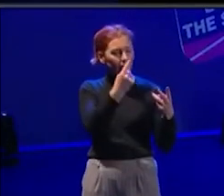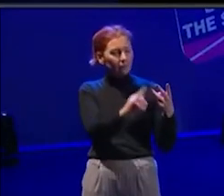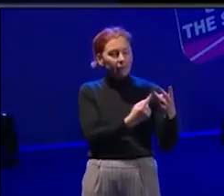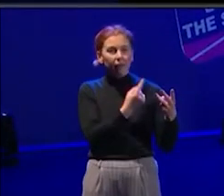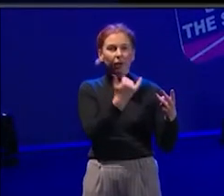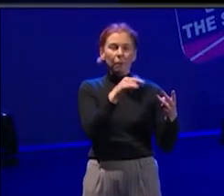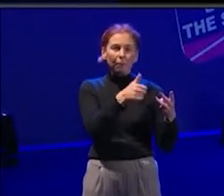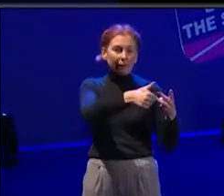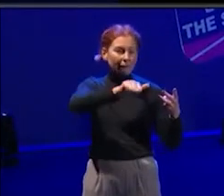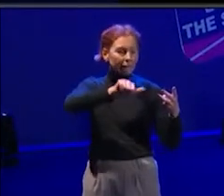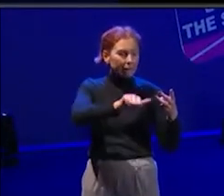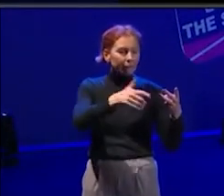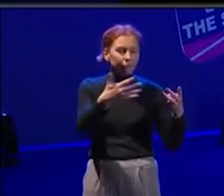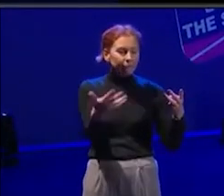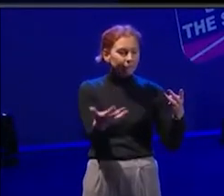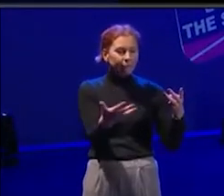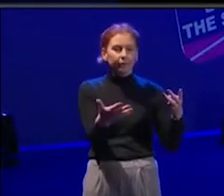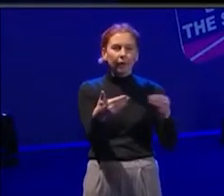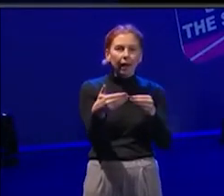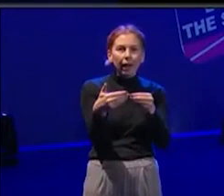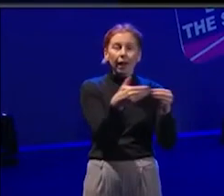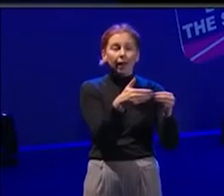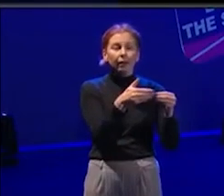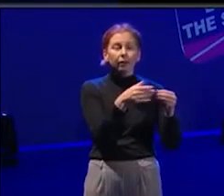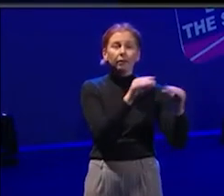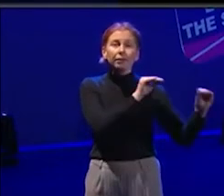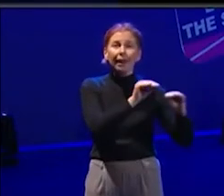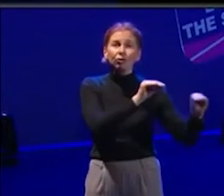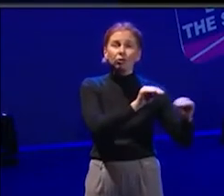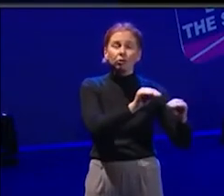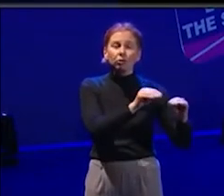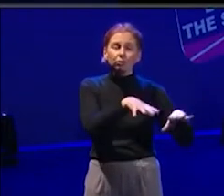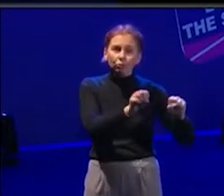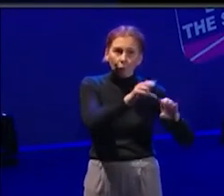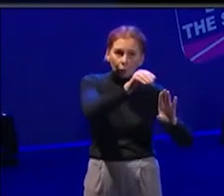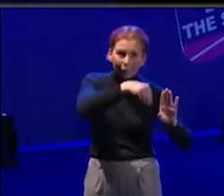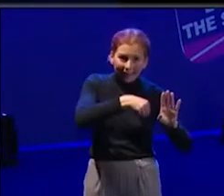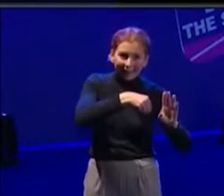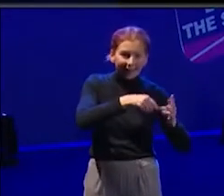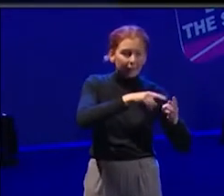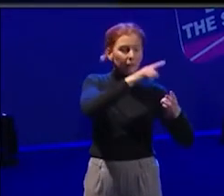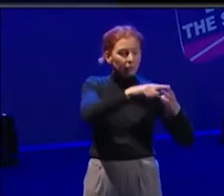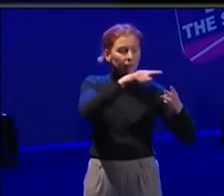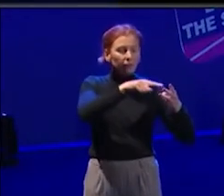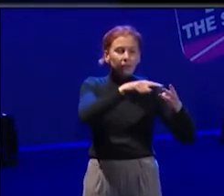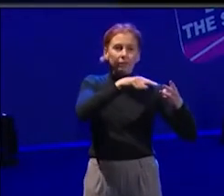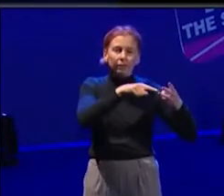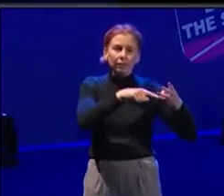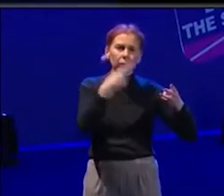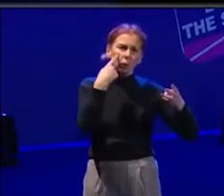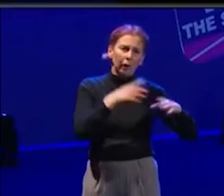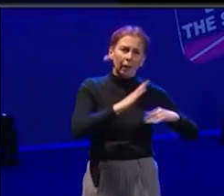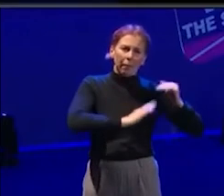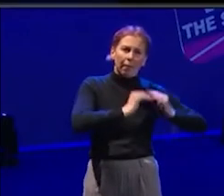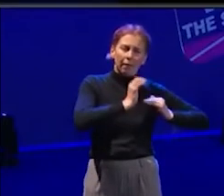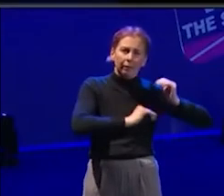lead into leading the sessions when you're getting paid, and you start to build yourself up from that. I think if you, if